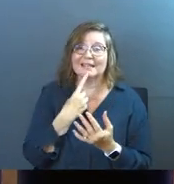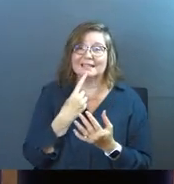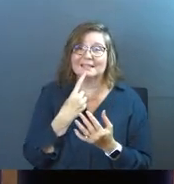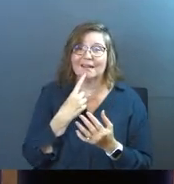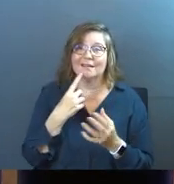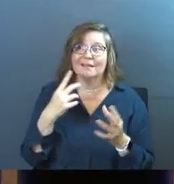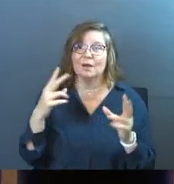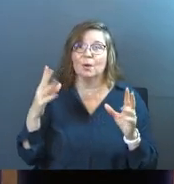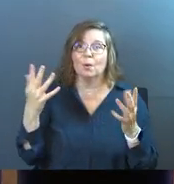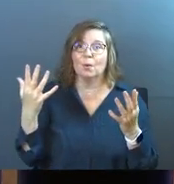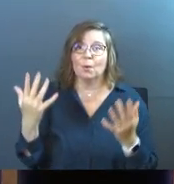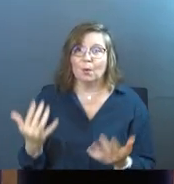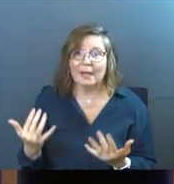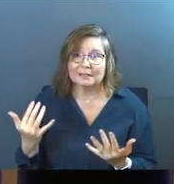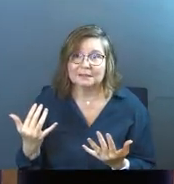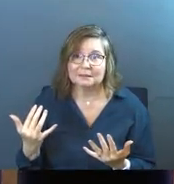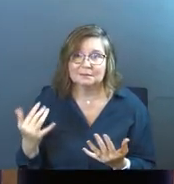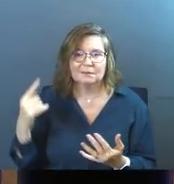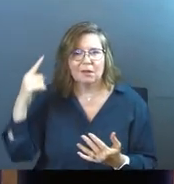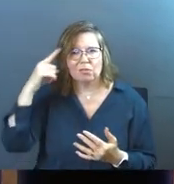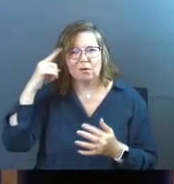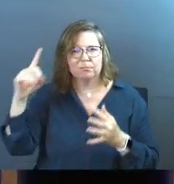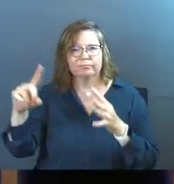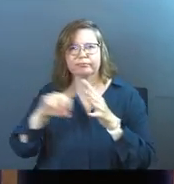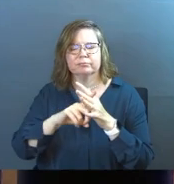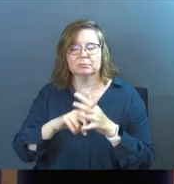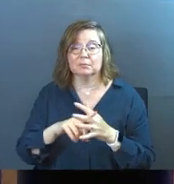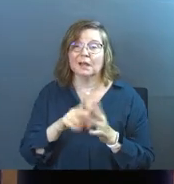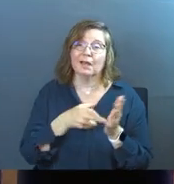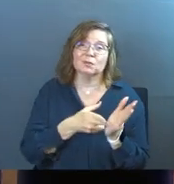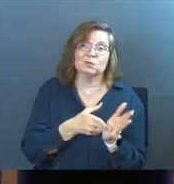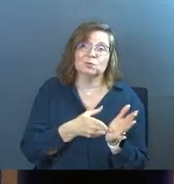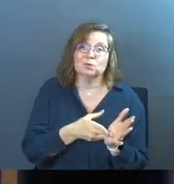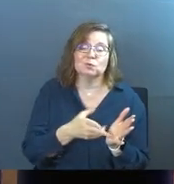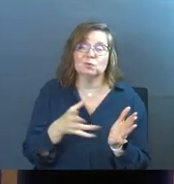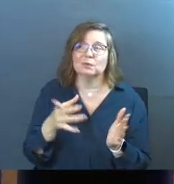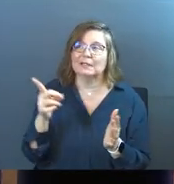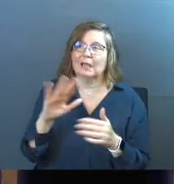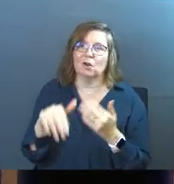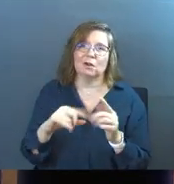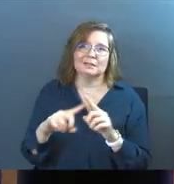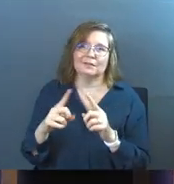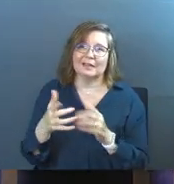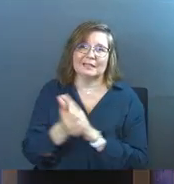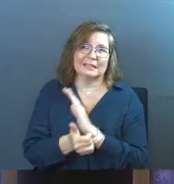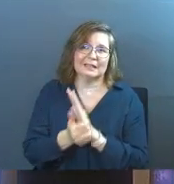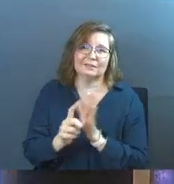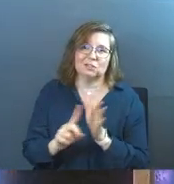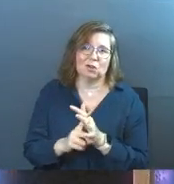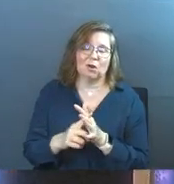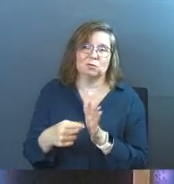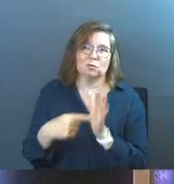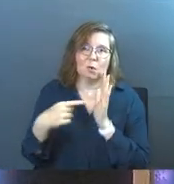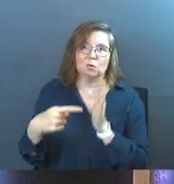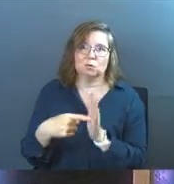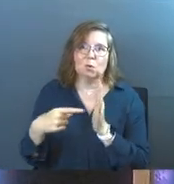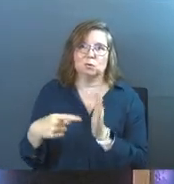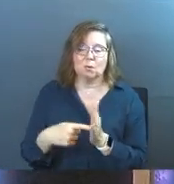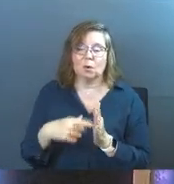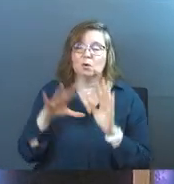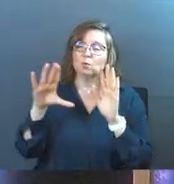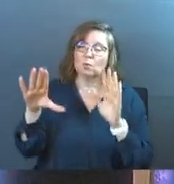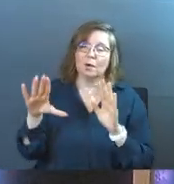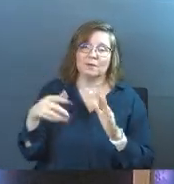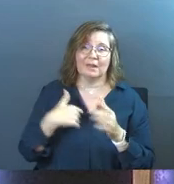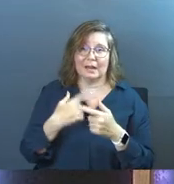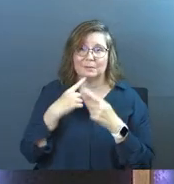How frustrating, right? Wait. And the, and the truth is the way the rest of the sabbatical went, he had all kinds of gifts that he started to roll out to me and it was